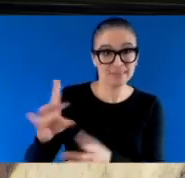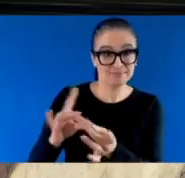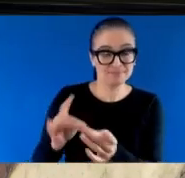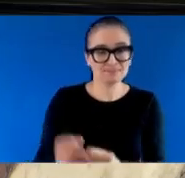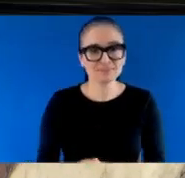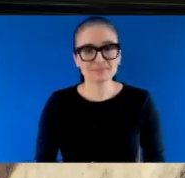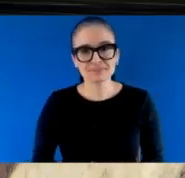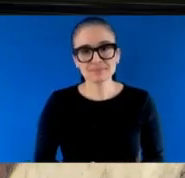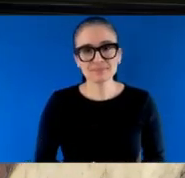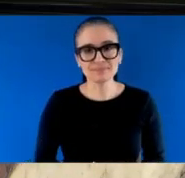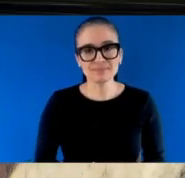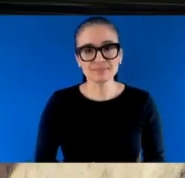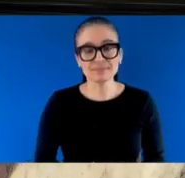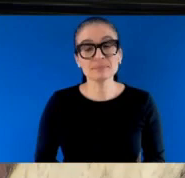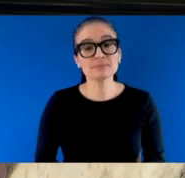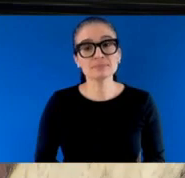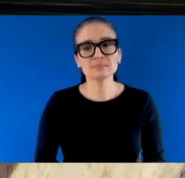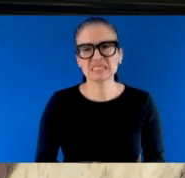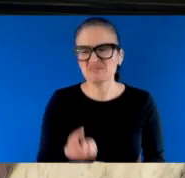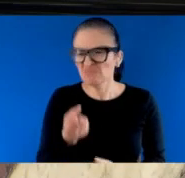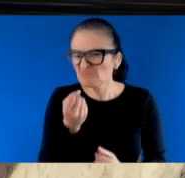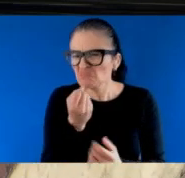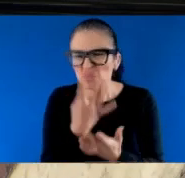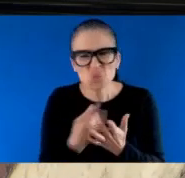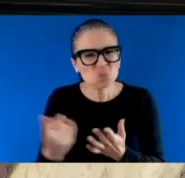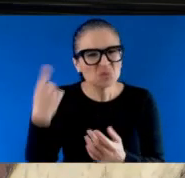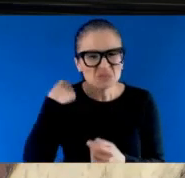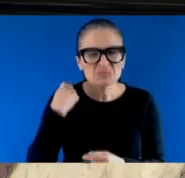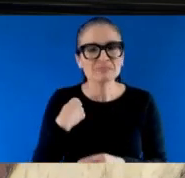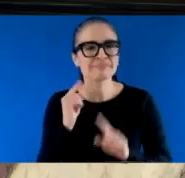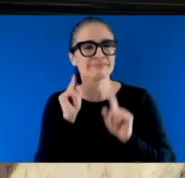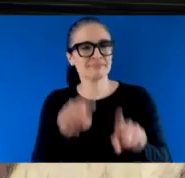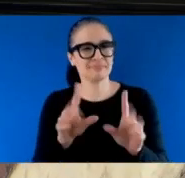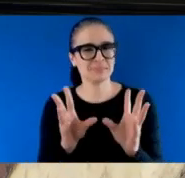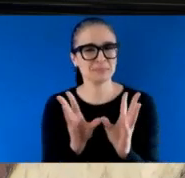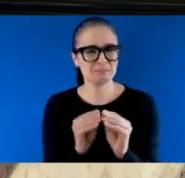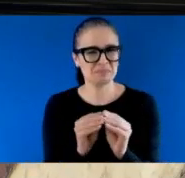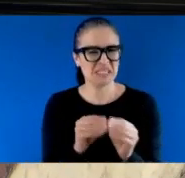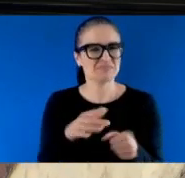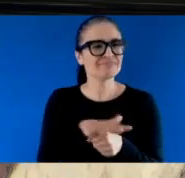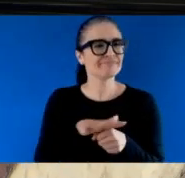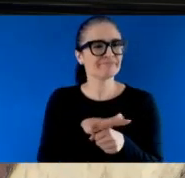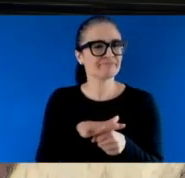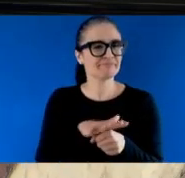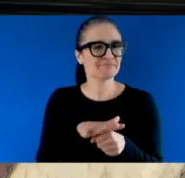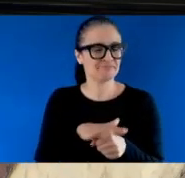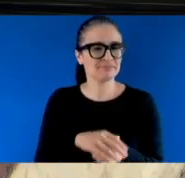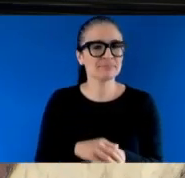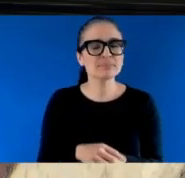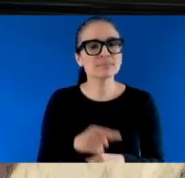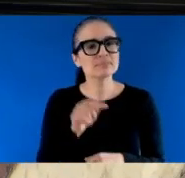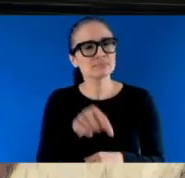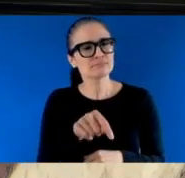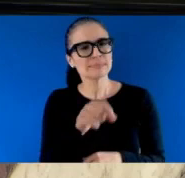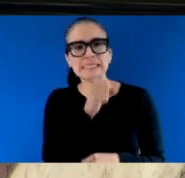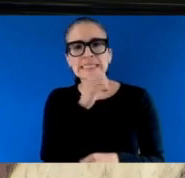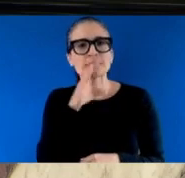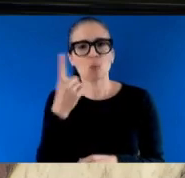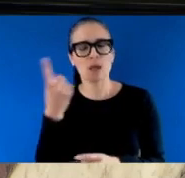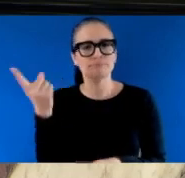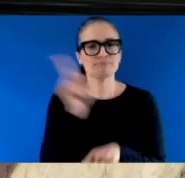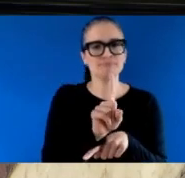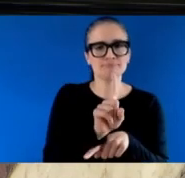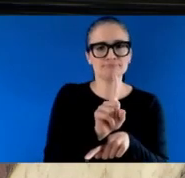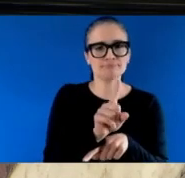in the West End, and a senior loudly shouted, What? I can get $400? And I said, Yes, you